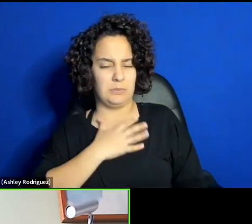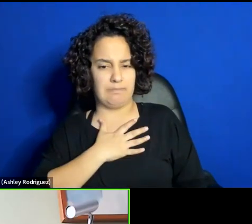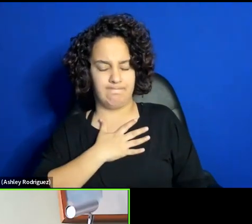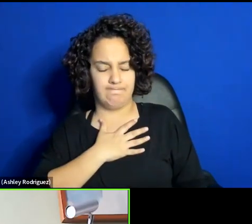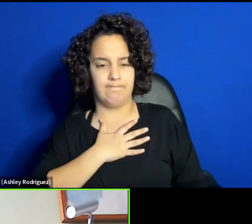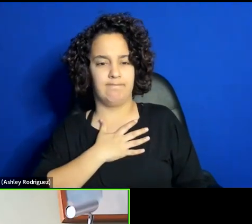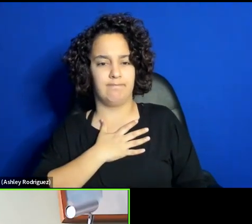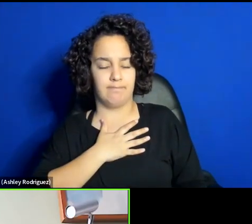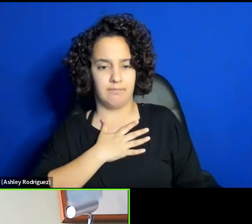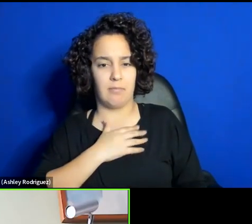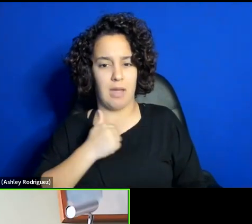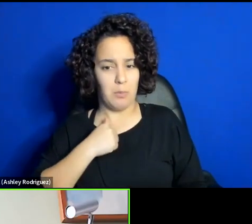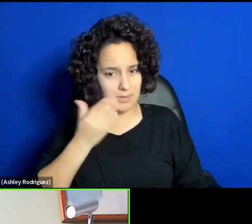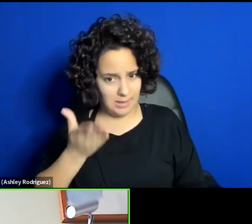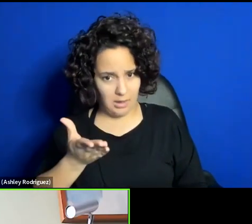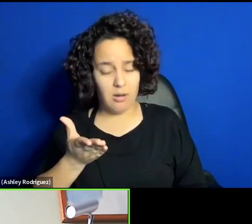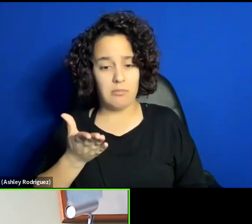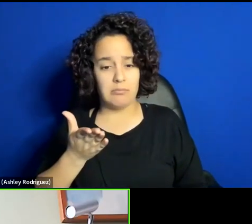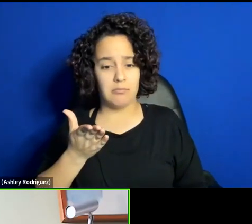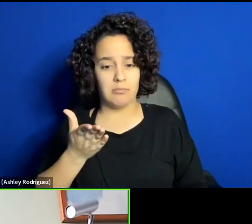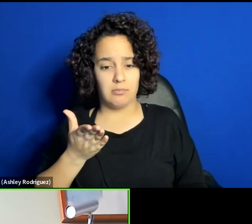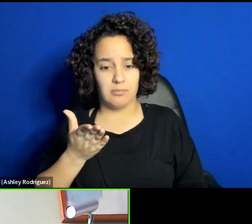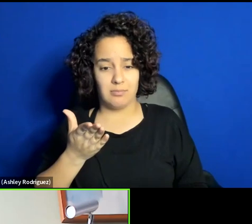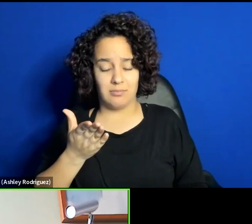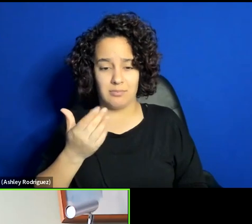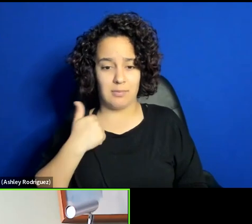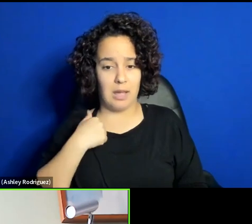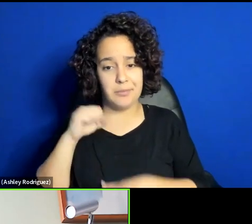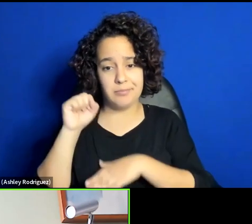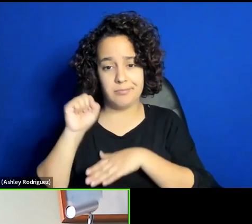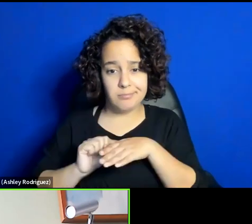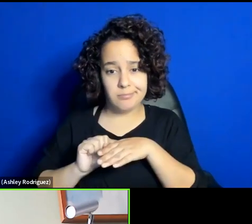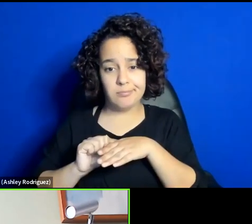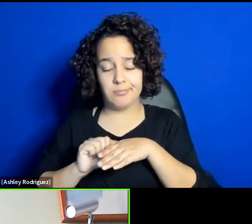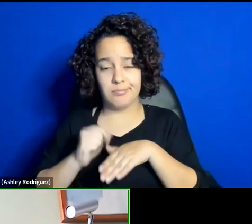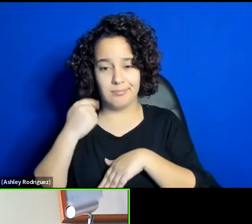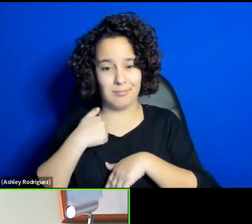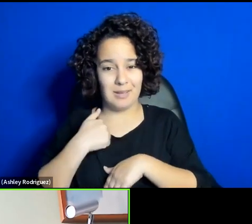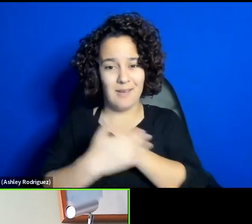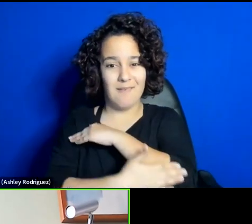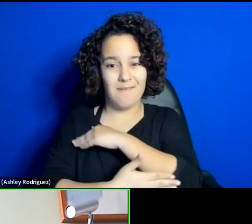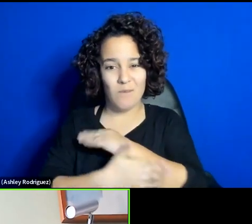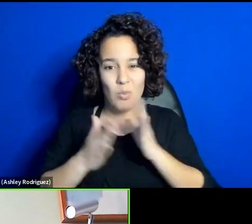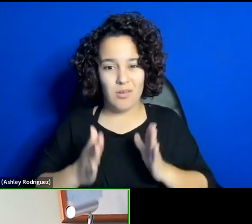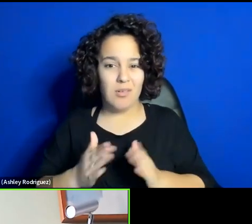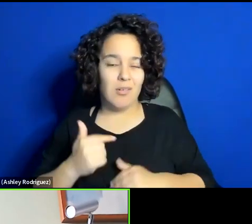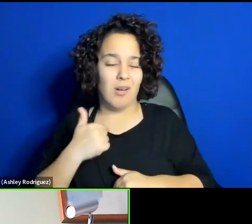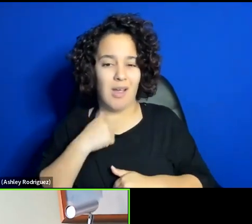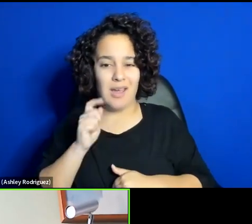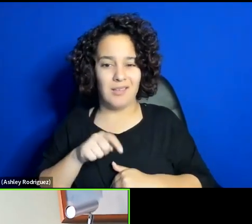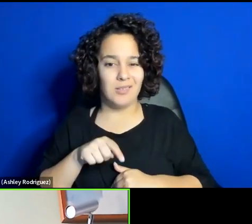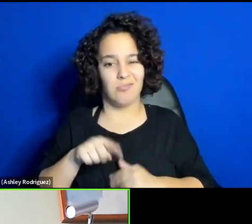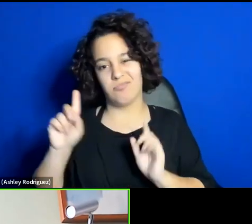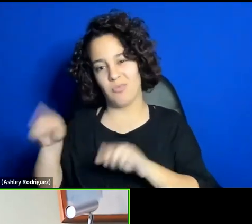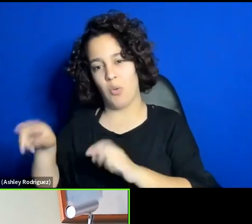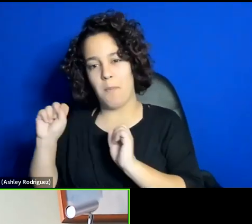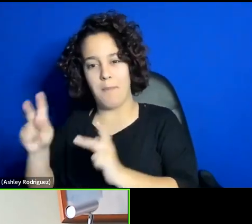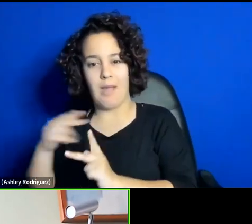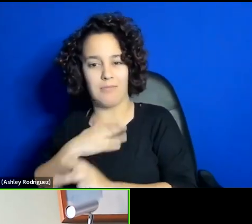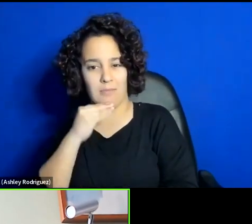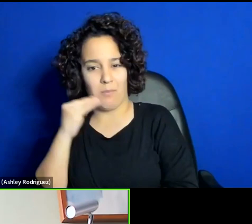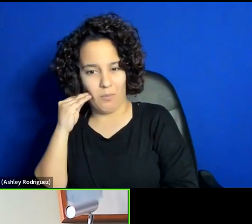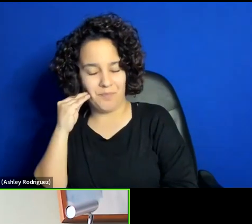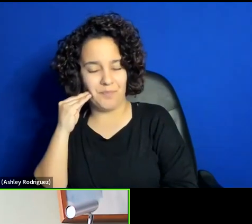was there, you know, and I was acting cowardly as a foreigner who had to go back to his home, know, and all the things, and I've been trying